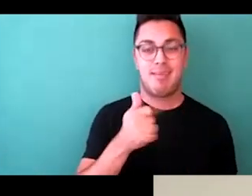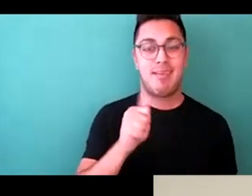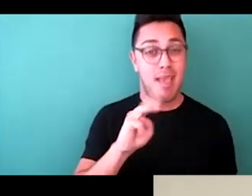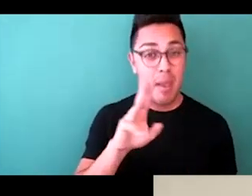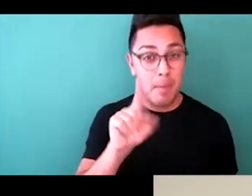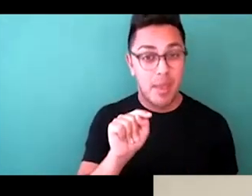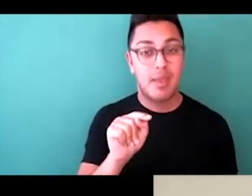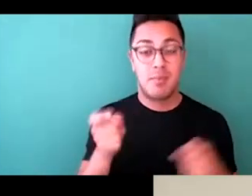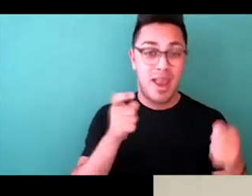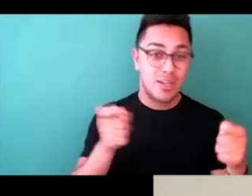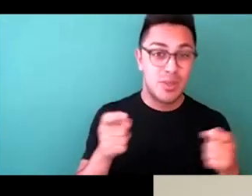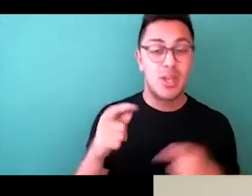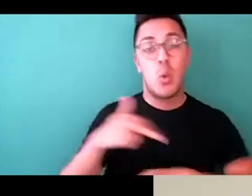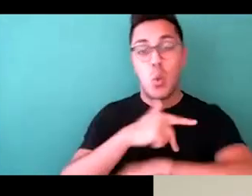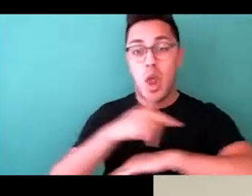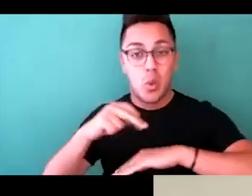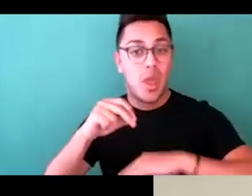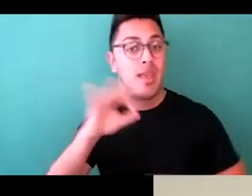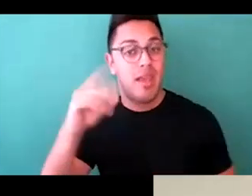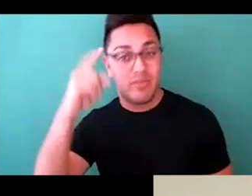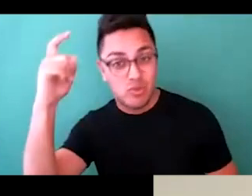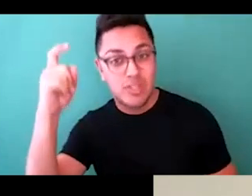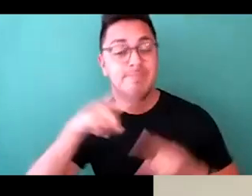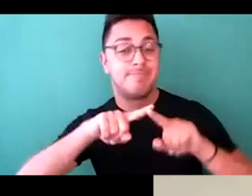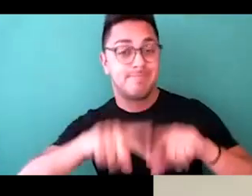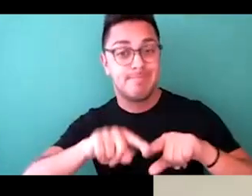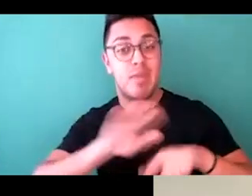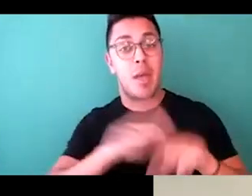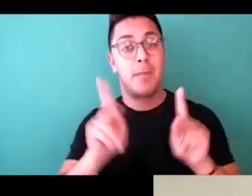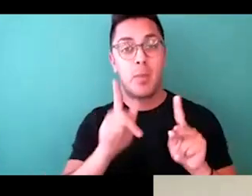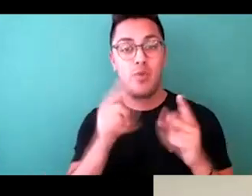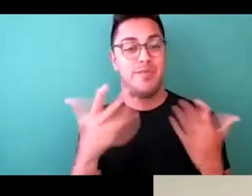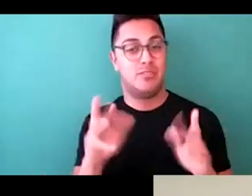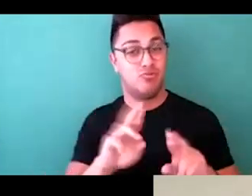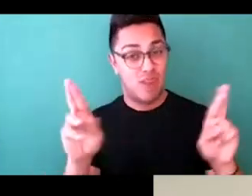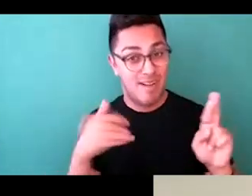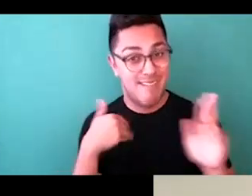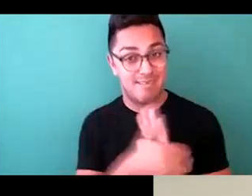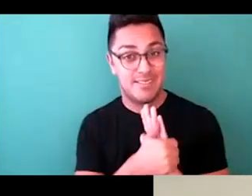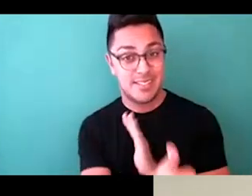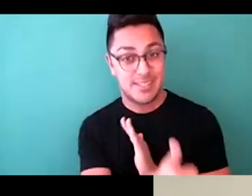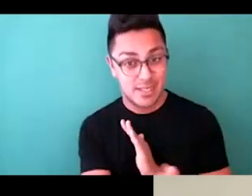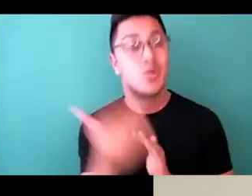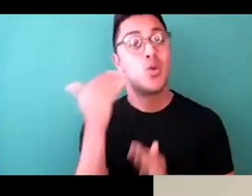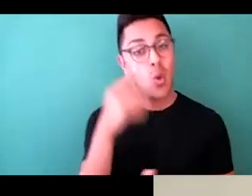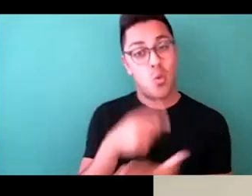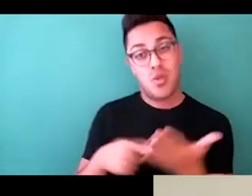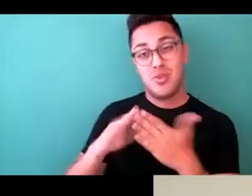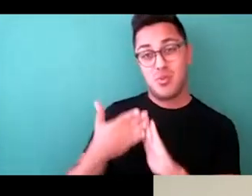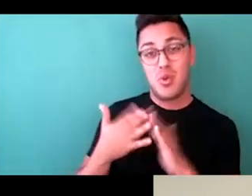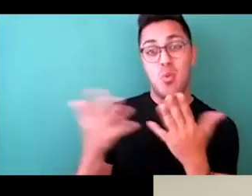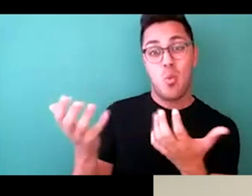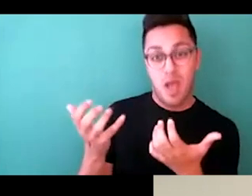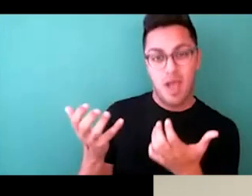really, you know, grained in on the people who have these skillsets already know what the community wants, and who could have potentially